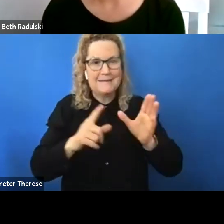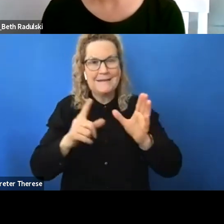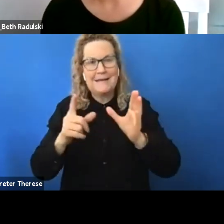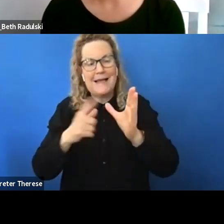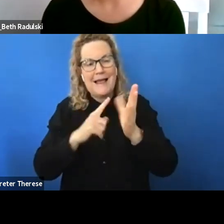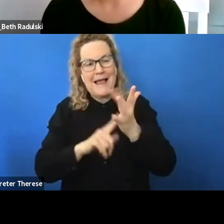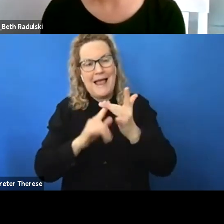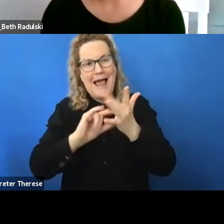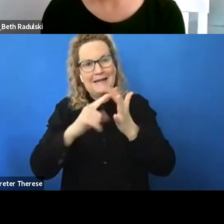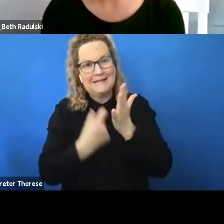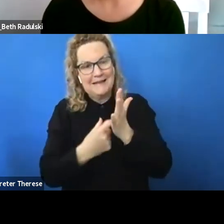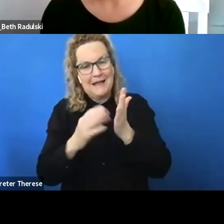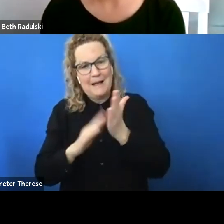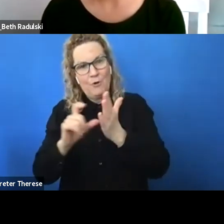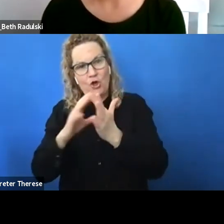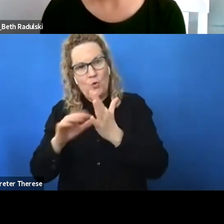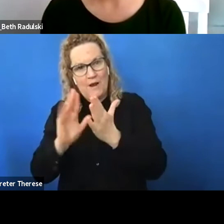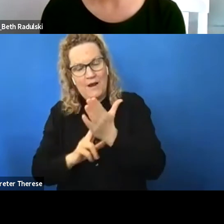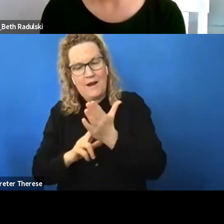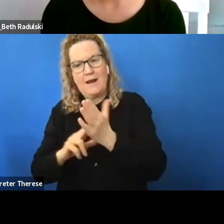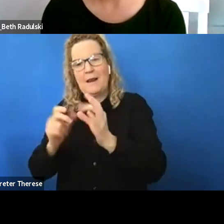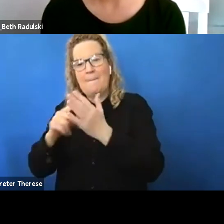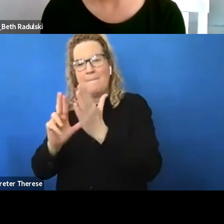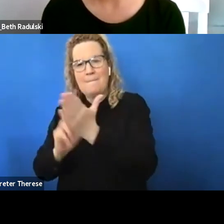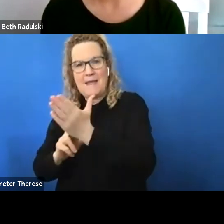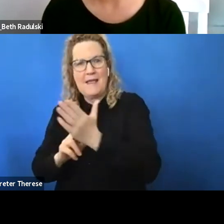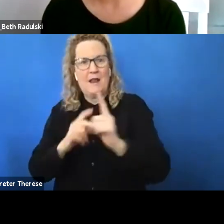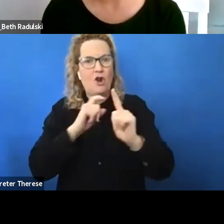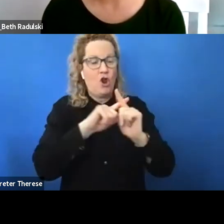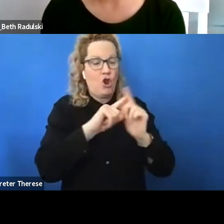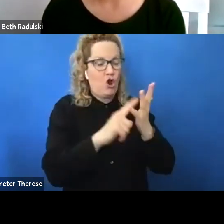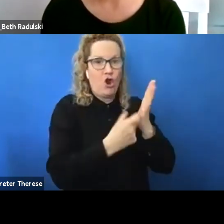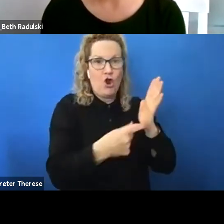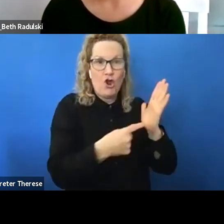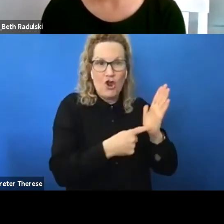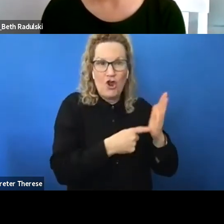ben gauntlet to um fernley so and so forth um